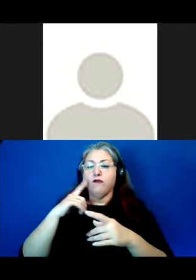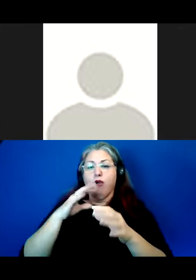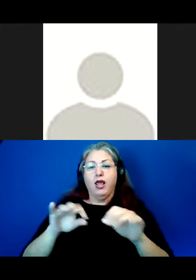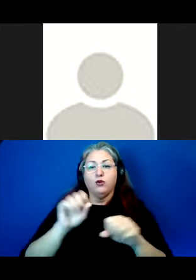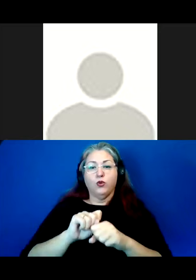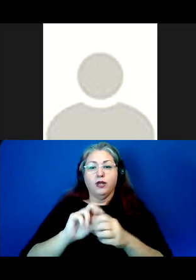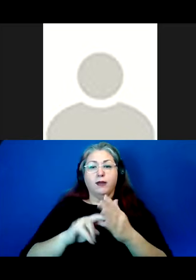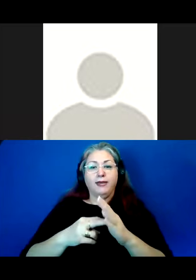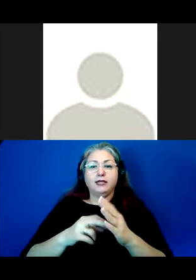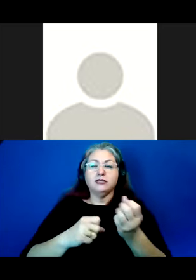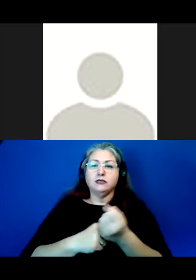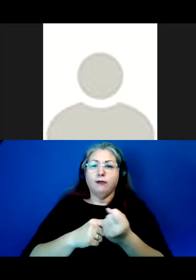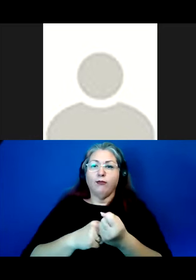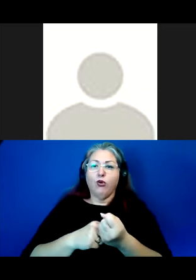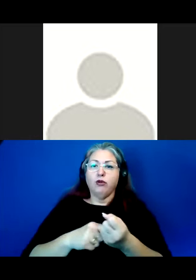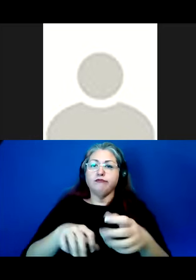supports reclamation.